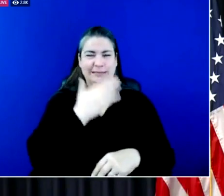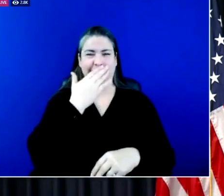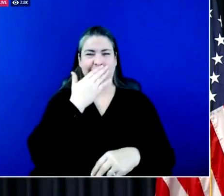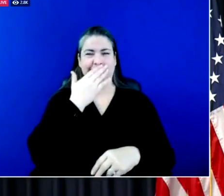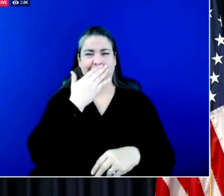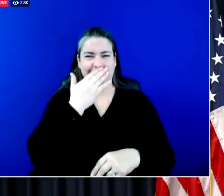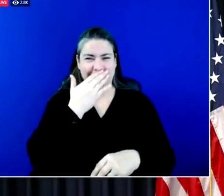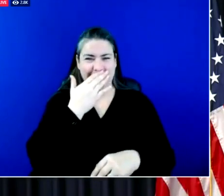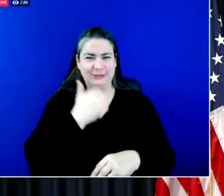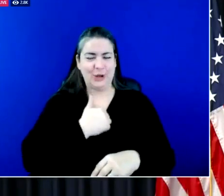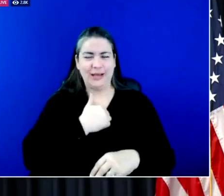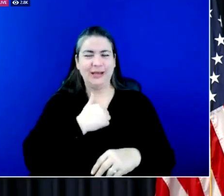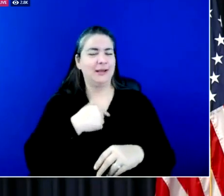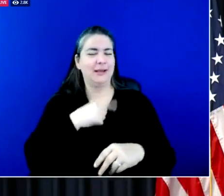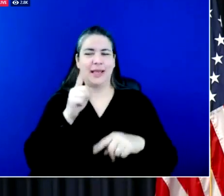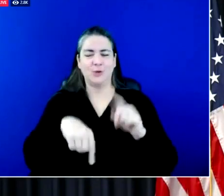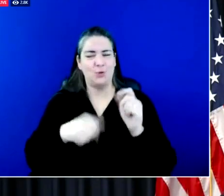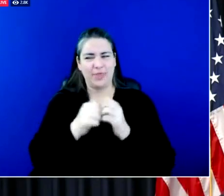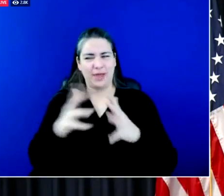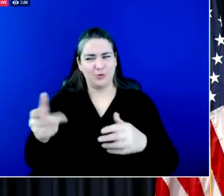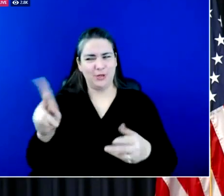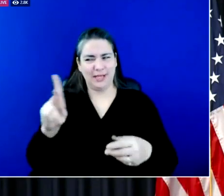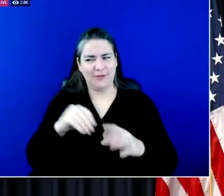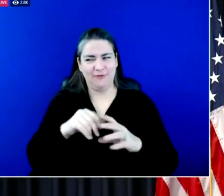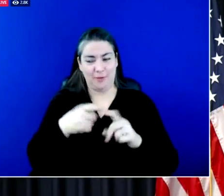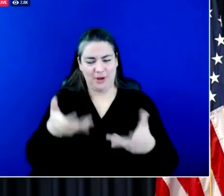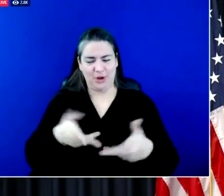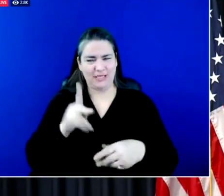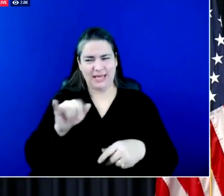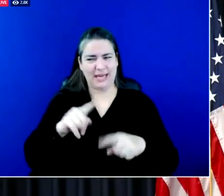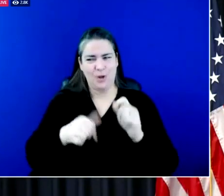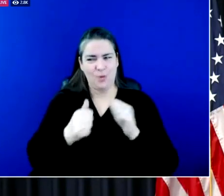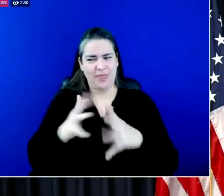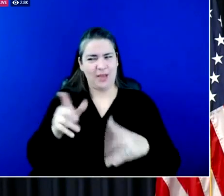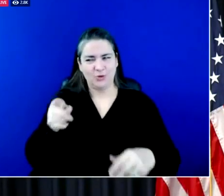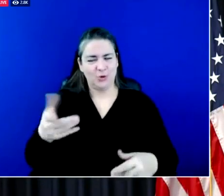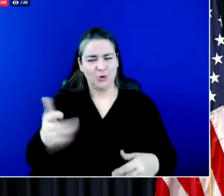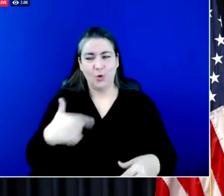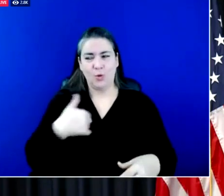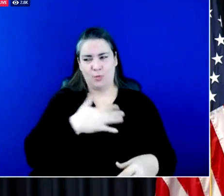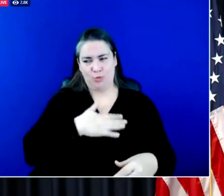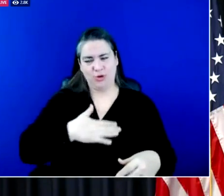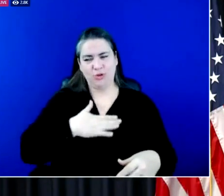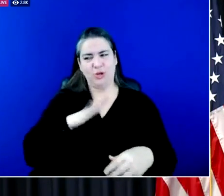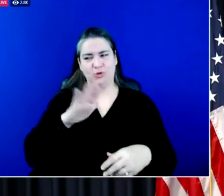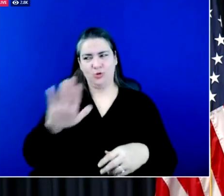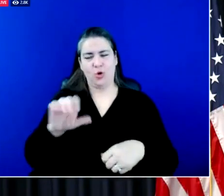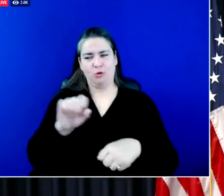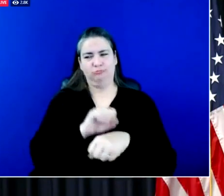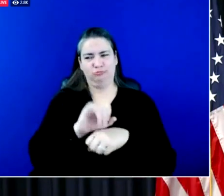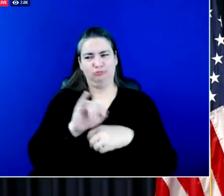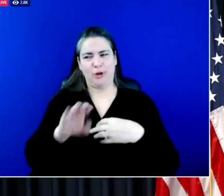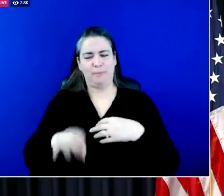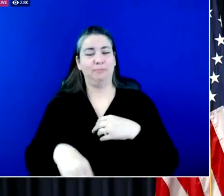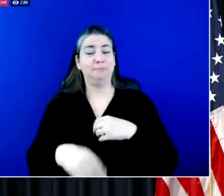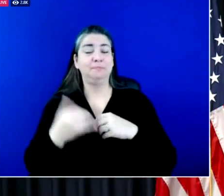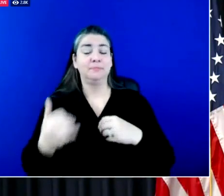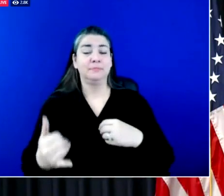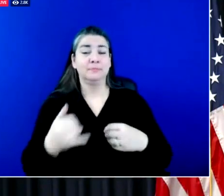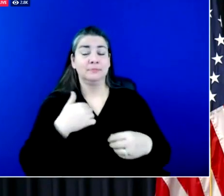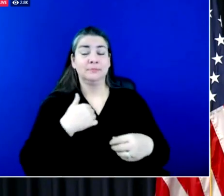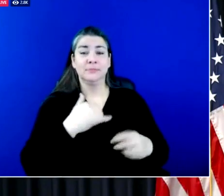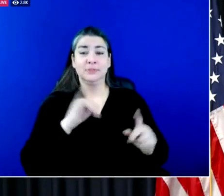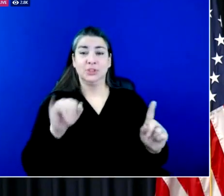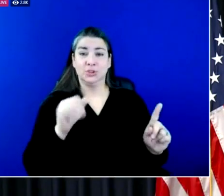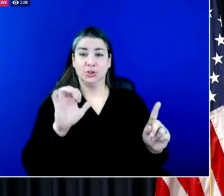in kentucky uh so we appreciate the the job that you do uh let's go to questions first we have jacqueline nye